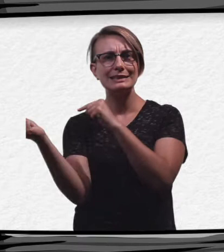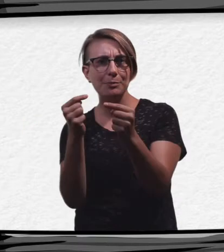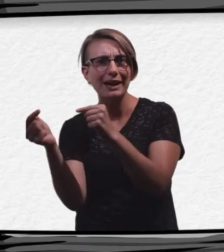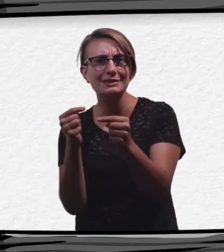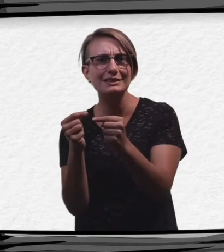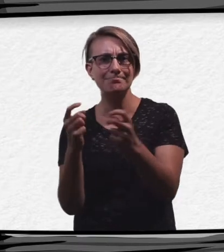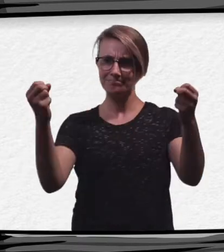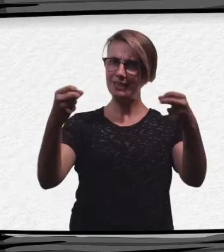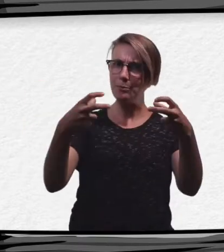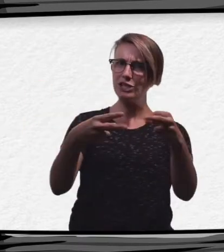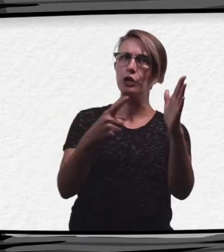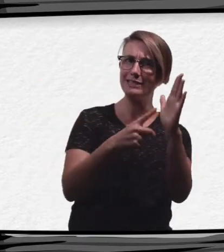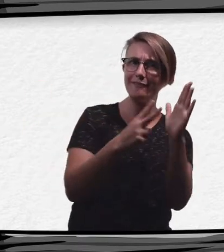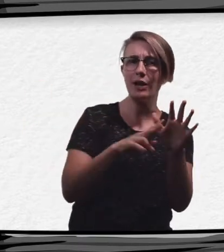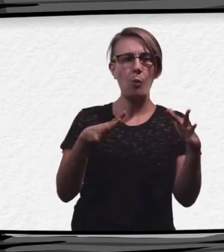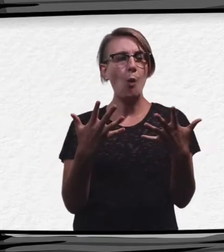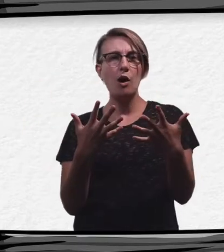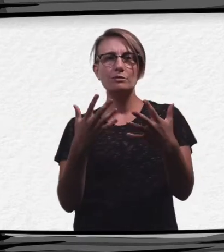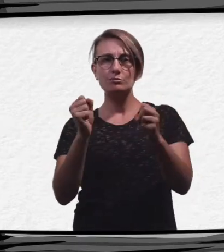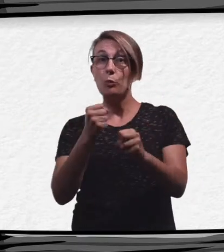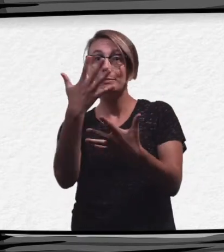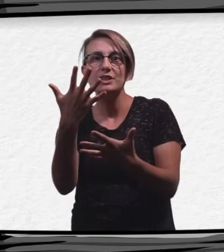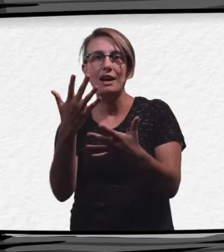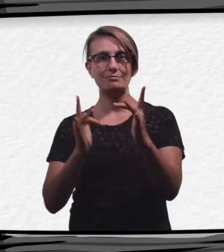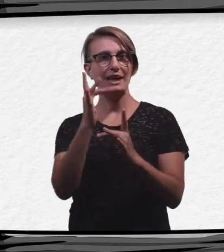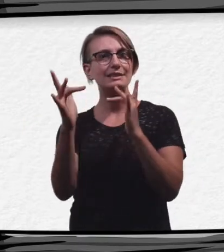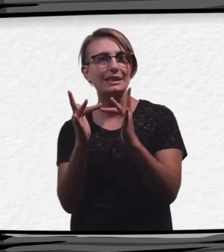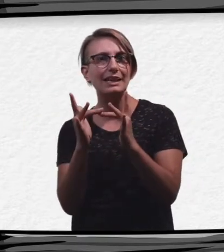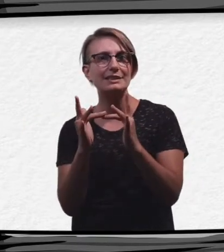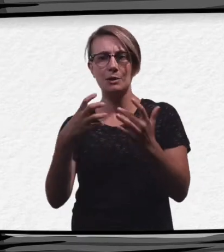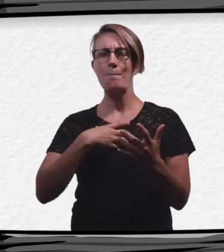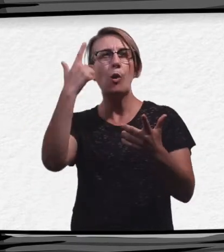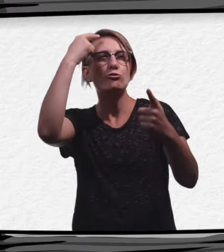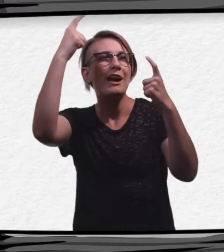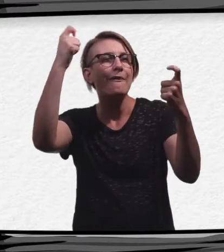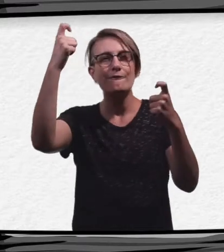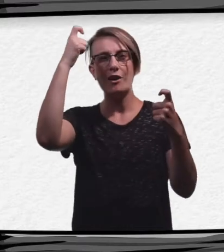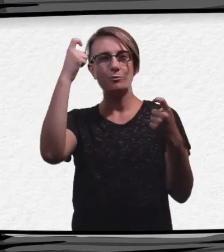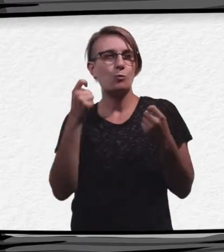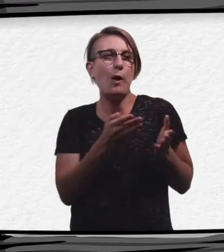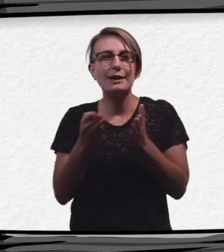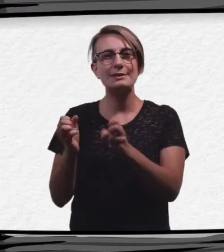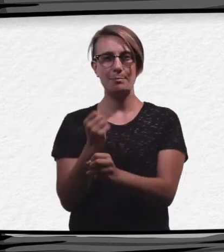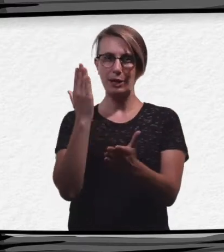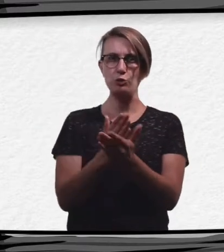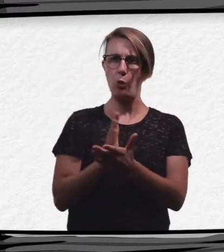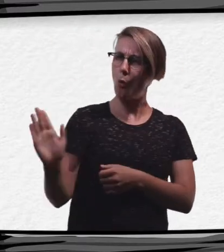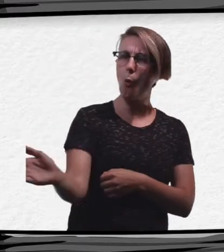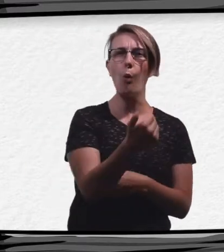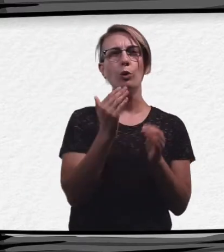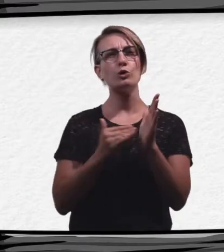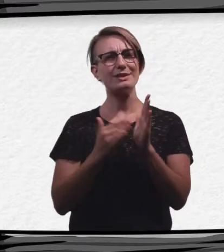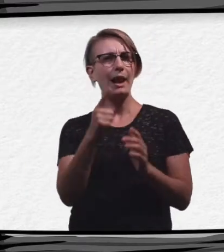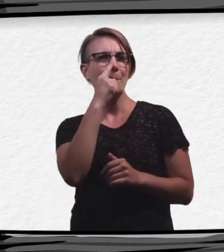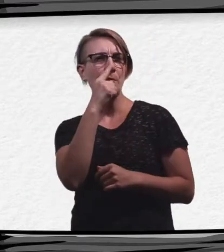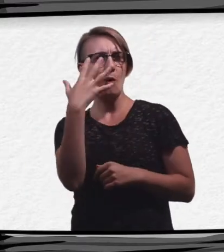political debates, and more innovative, effective ways to ensure everyone gets a say in how our country is run. New Zealand